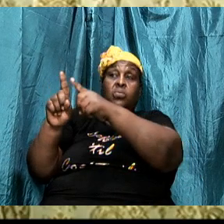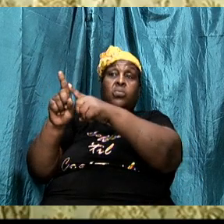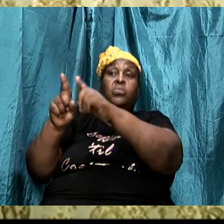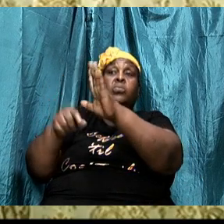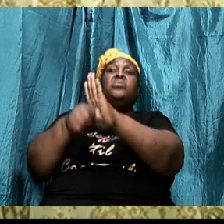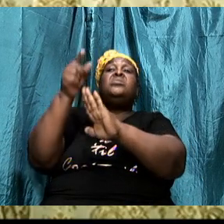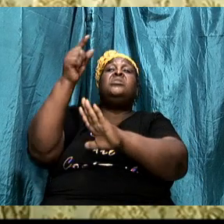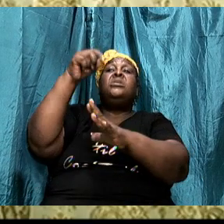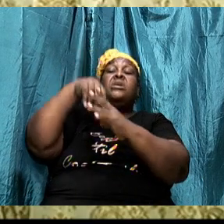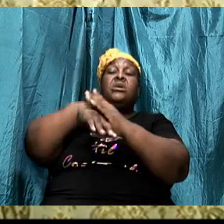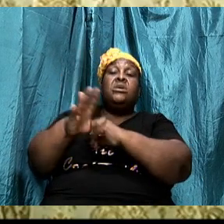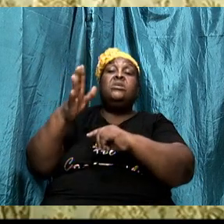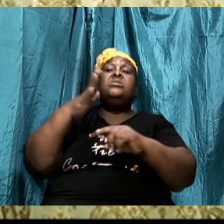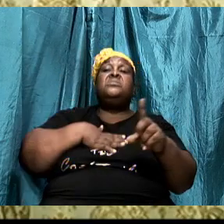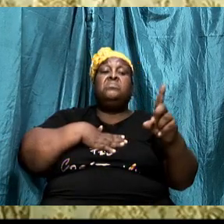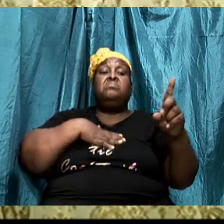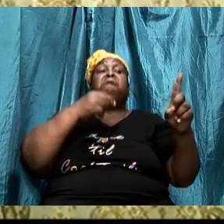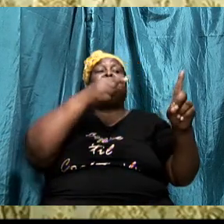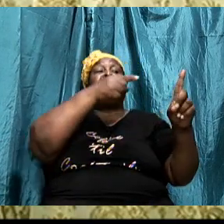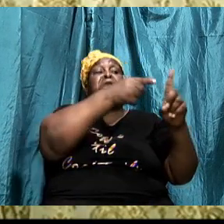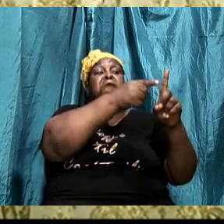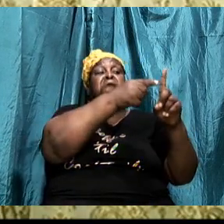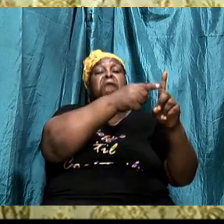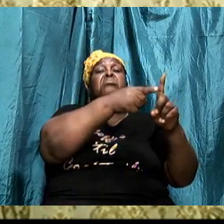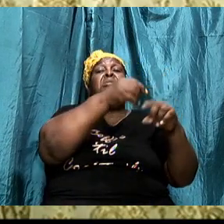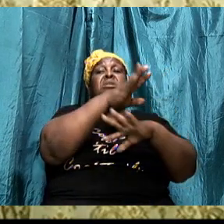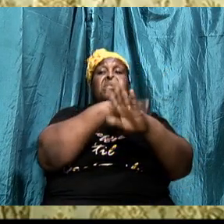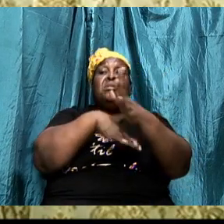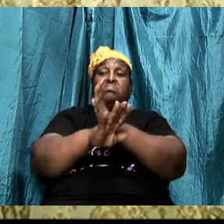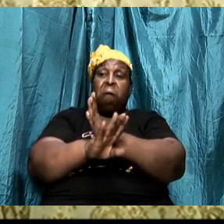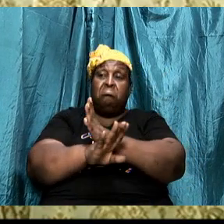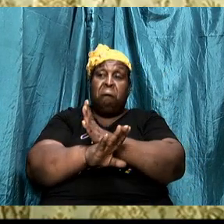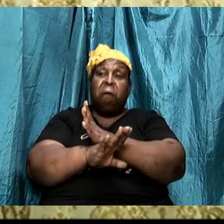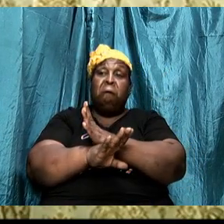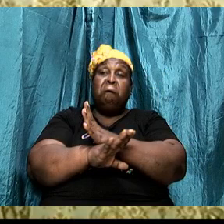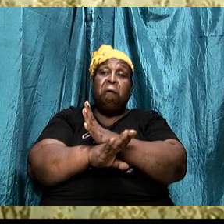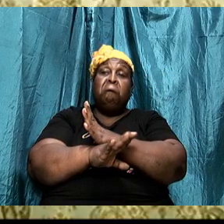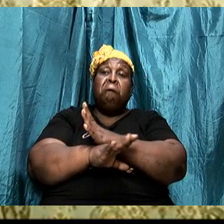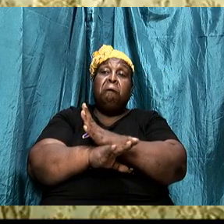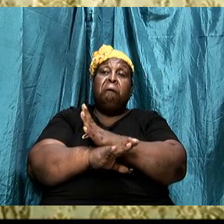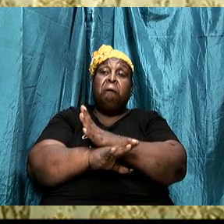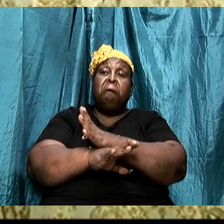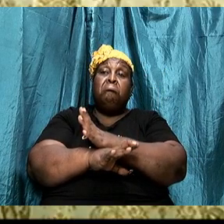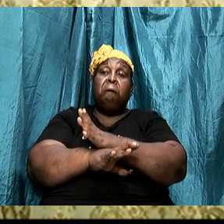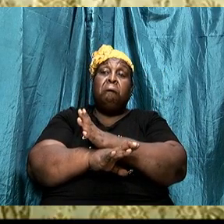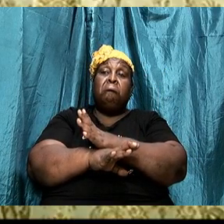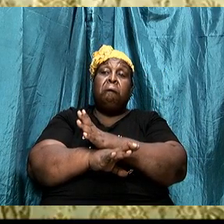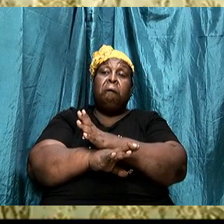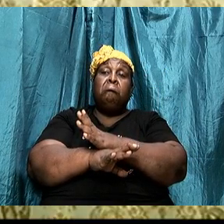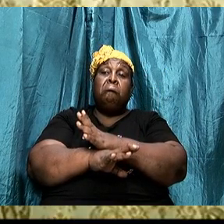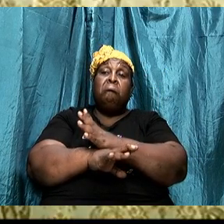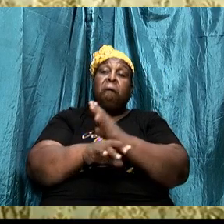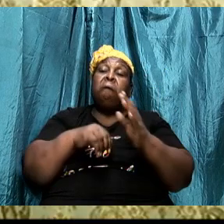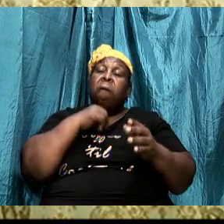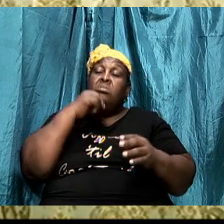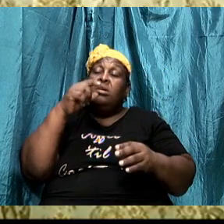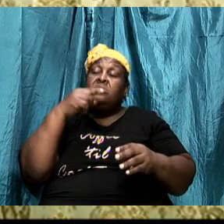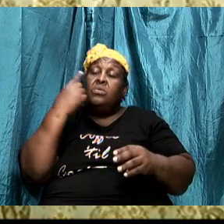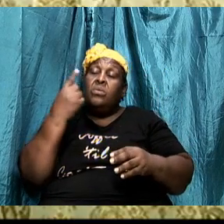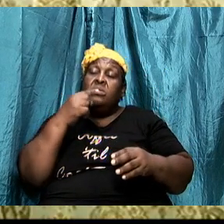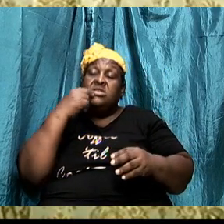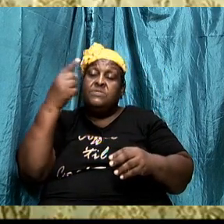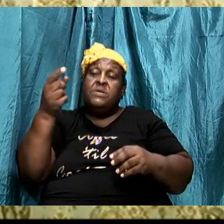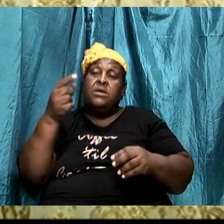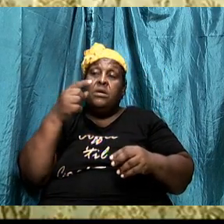He not only spoke by faith, but he rested on the strength of Jesus. Sometimes we are going to come